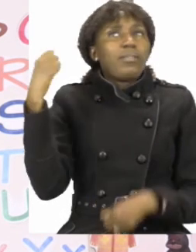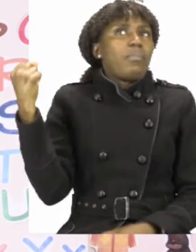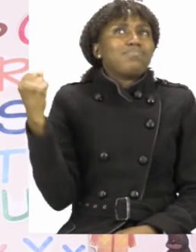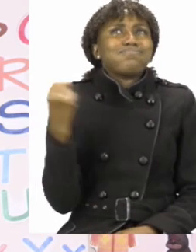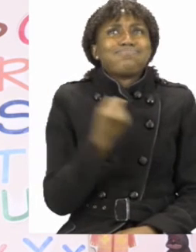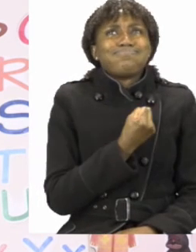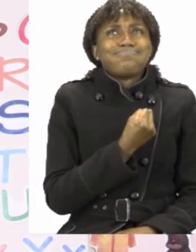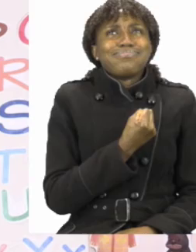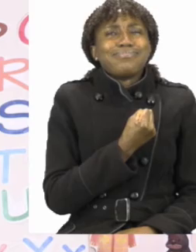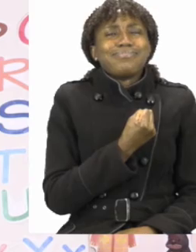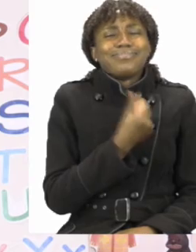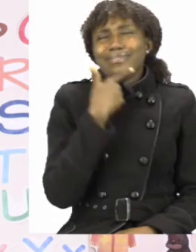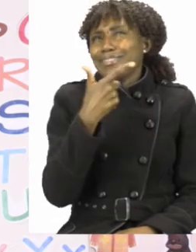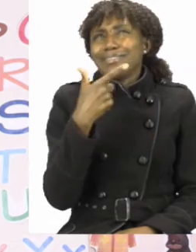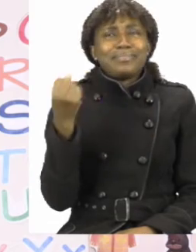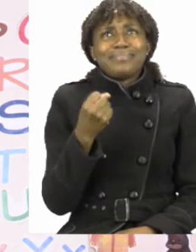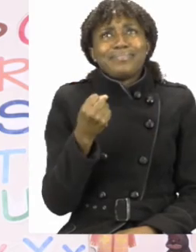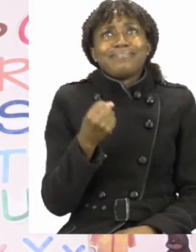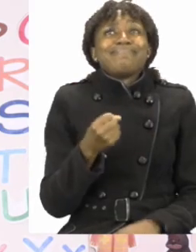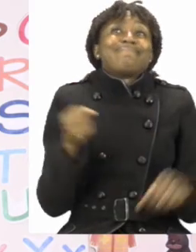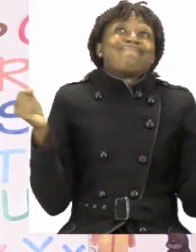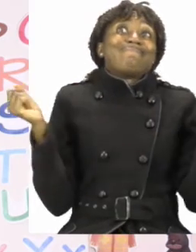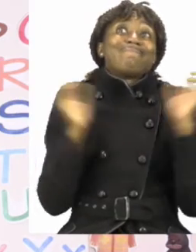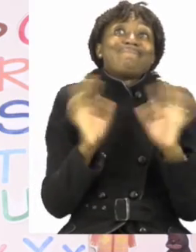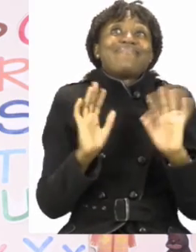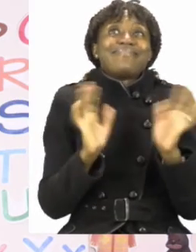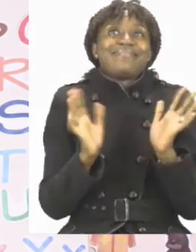you for joining us today and goodbye.